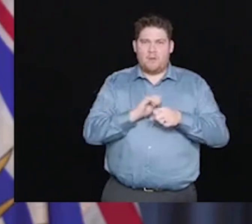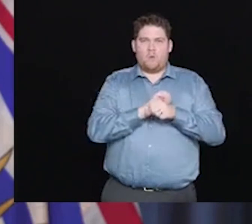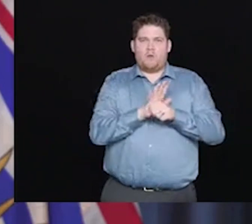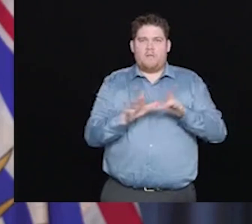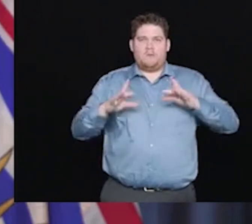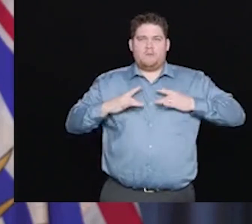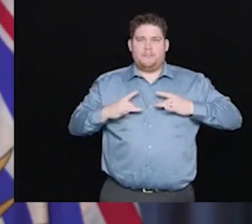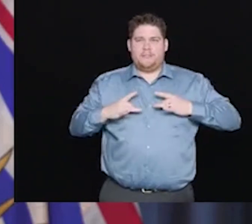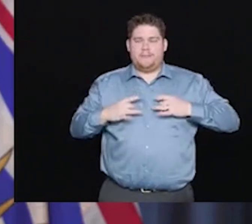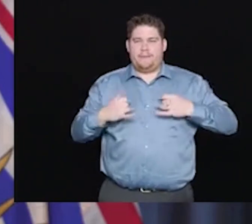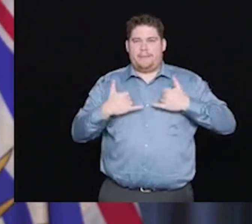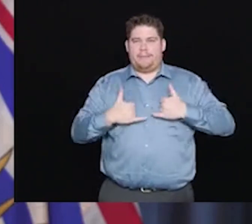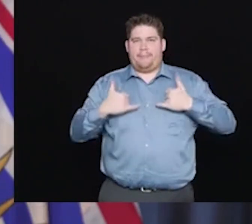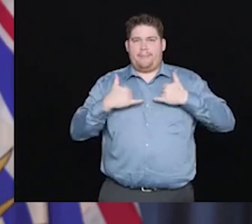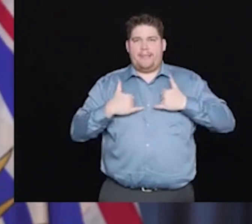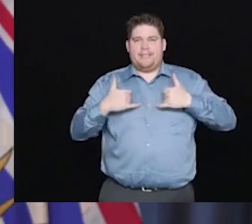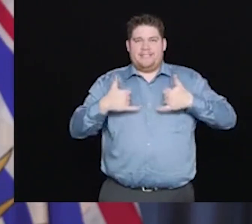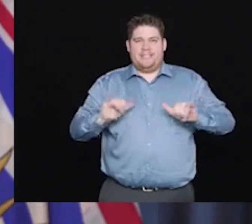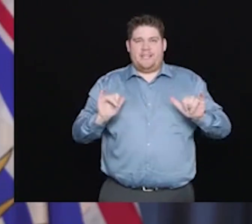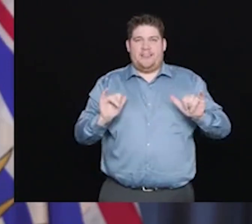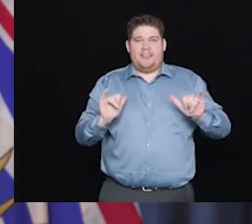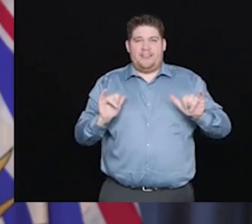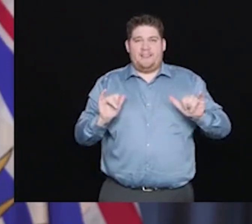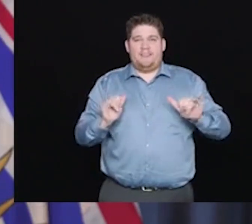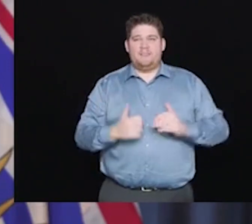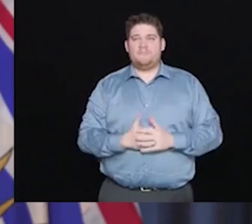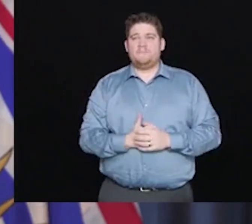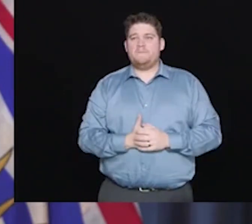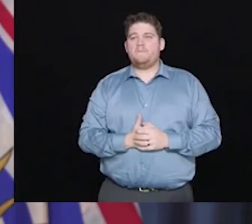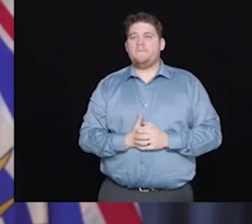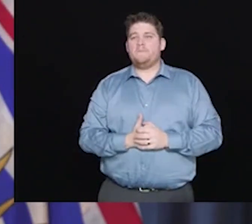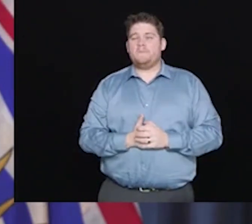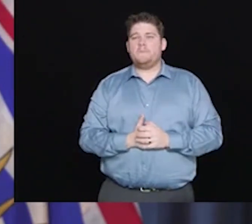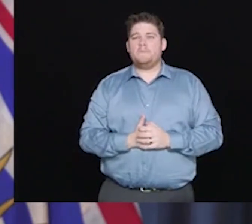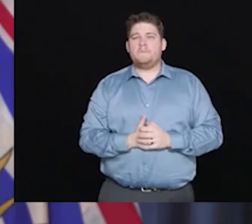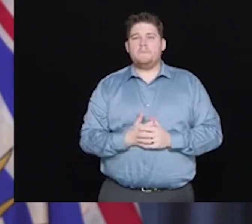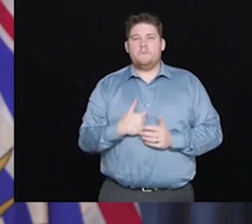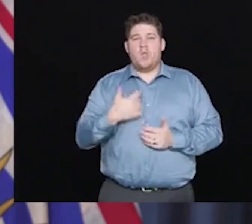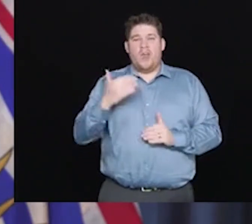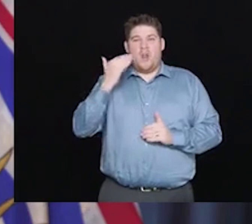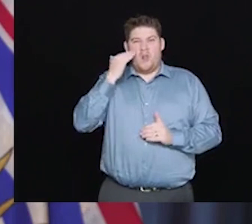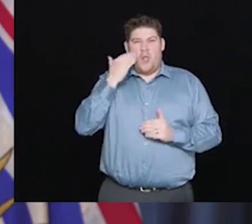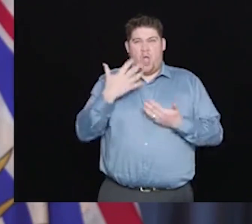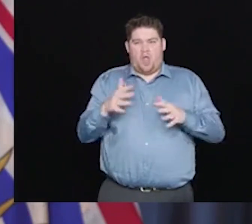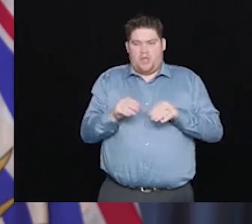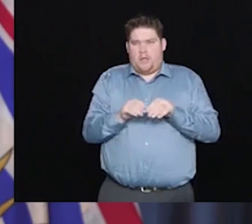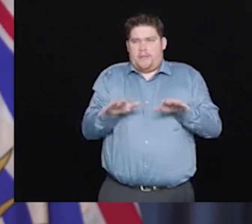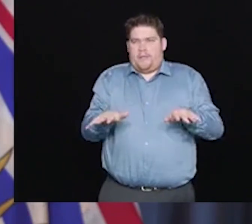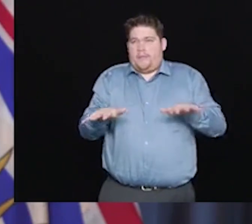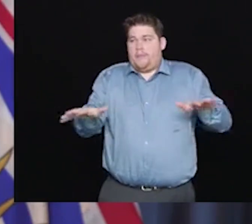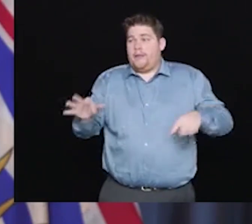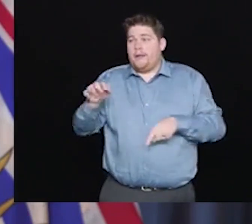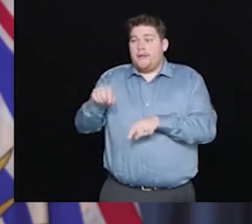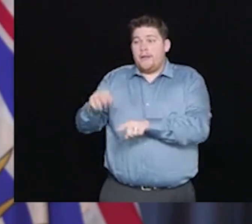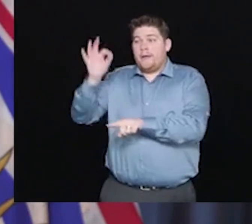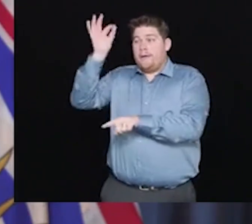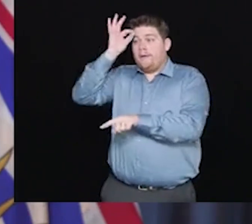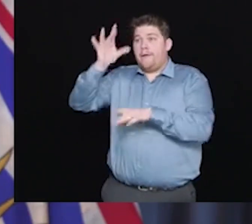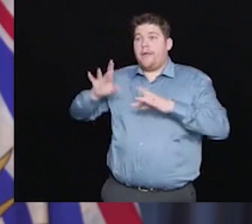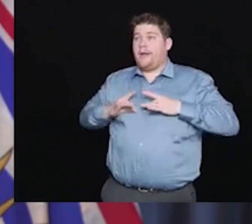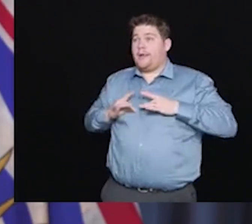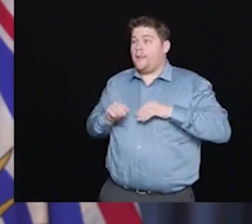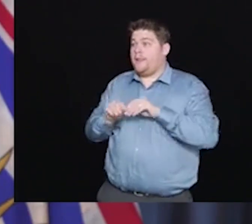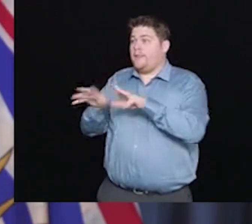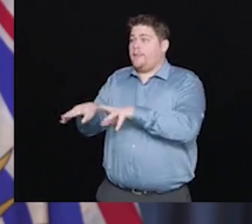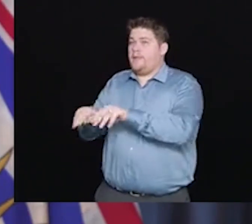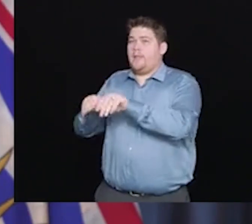a dramatic change for another five to six days. And then I'll maybe, if we continue this way, but there